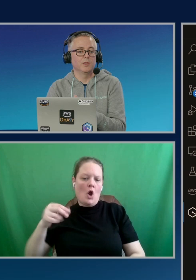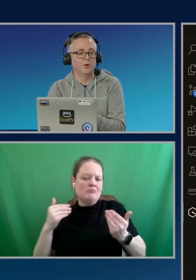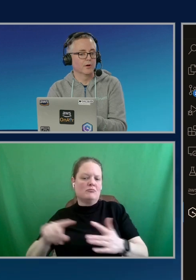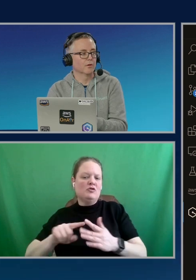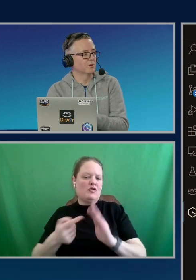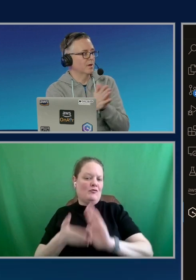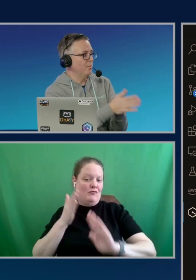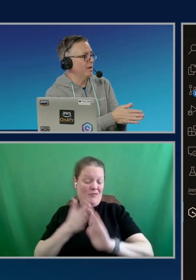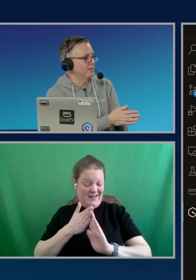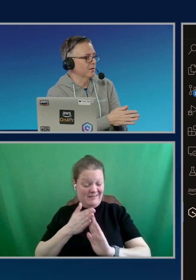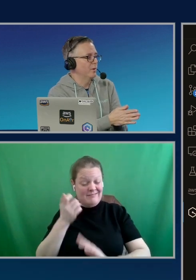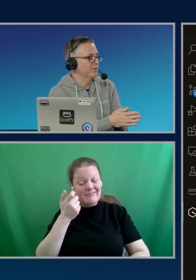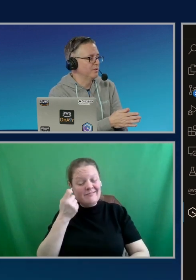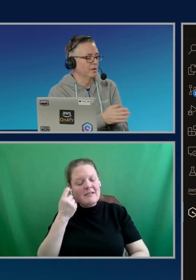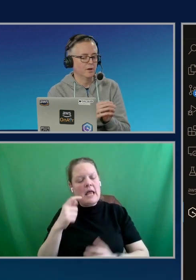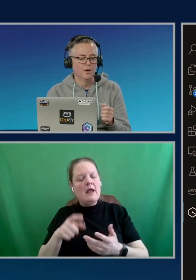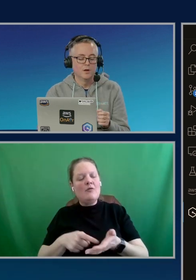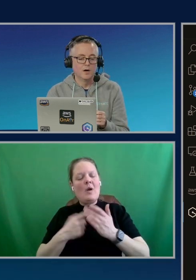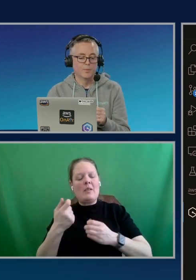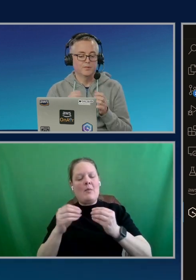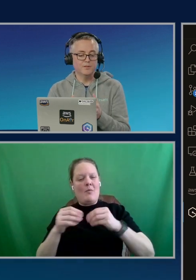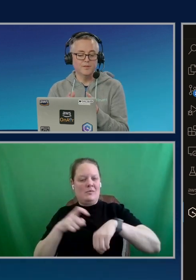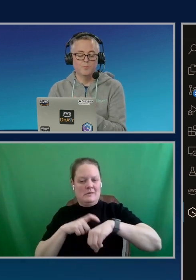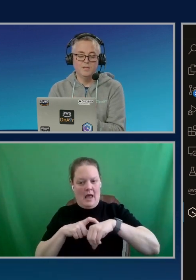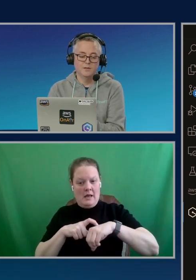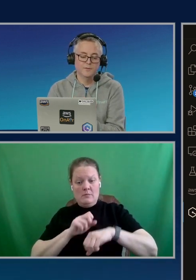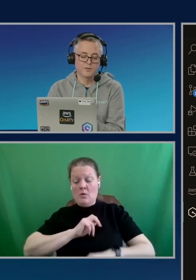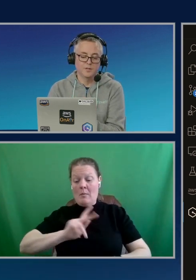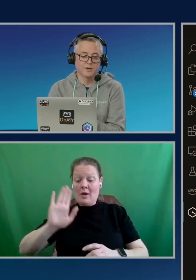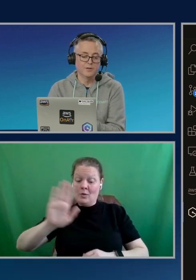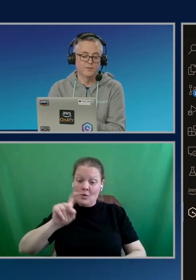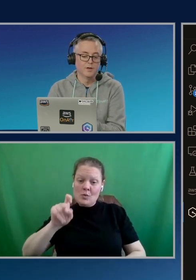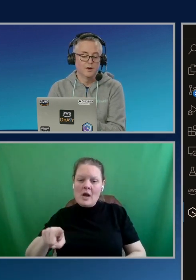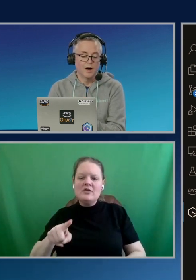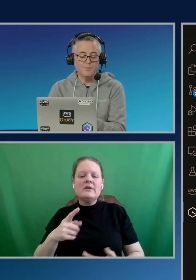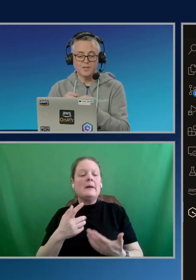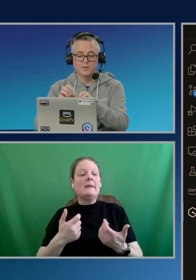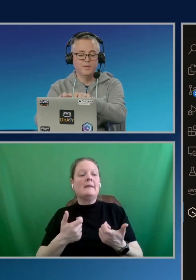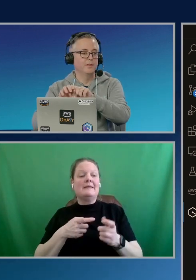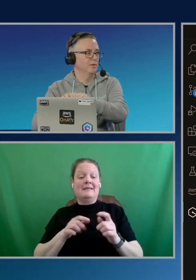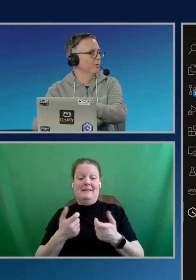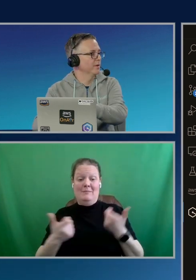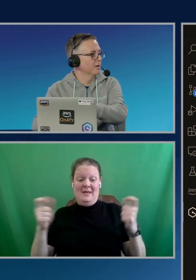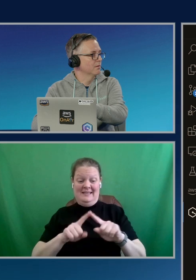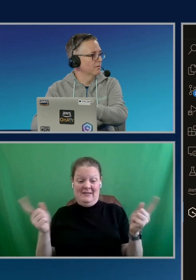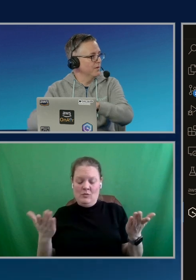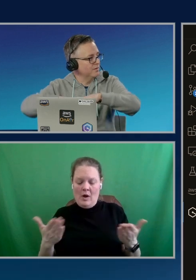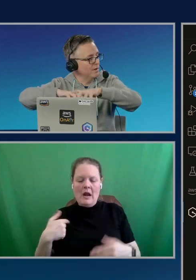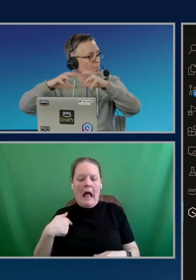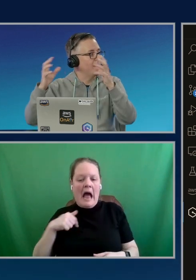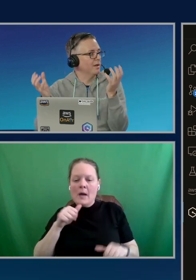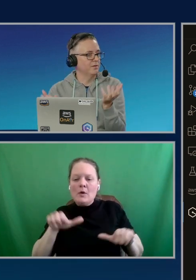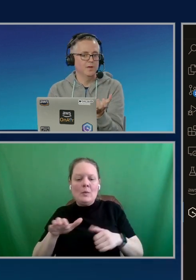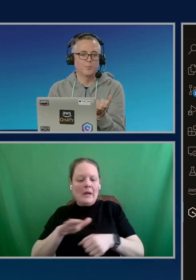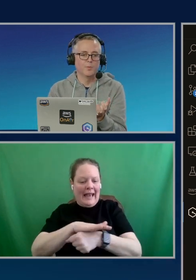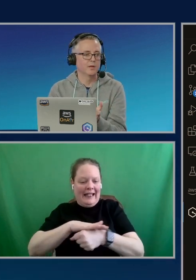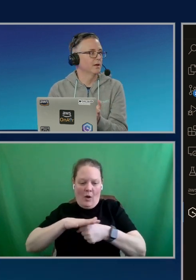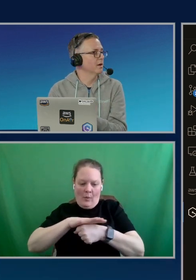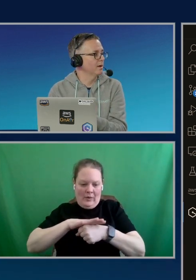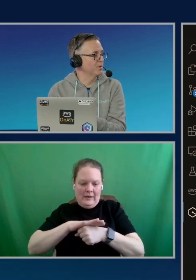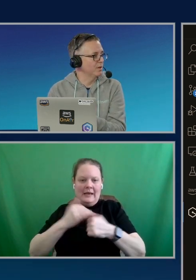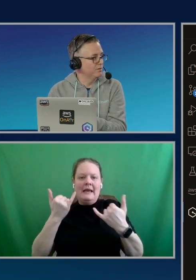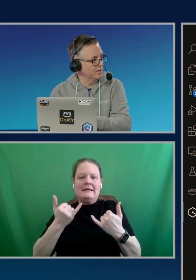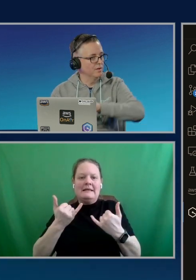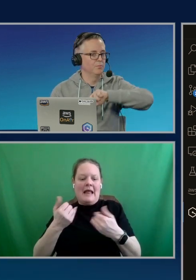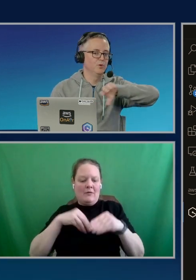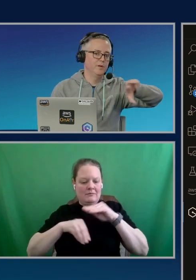this takes a little bit longer. So, to come back to your question, essentially the main difference here is I'm not doing this locally. This is now packaged up my